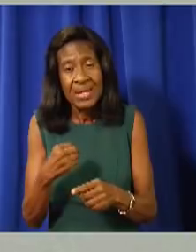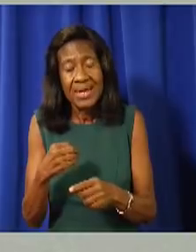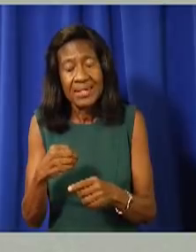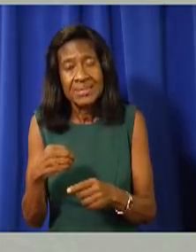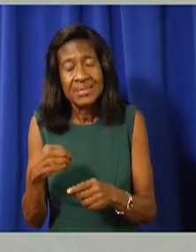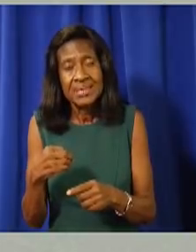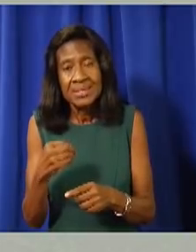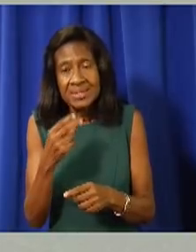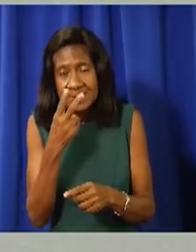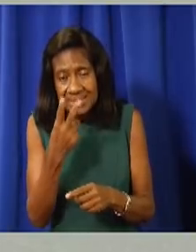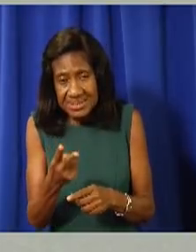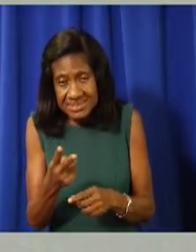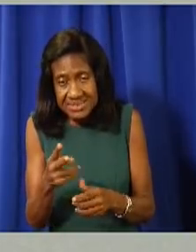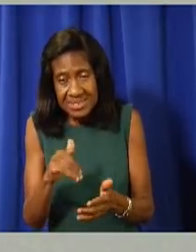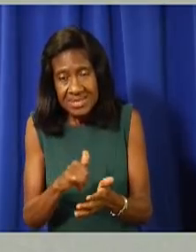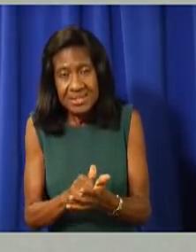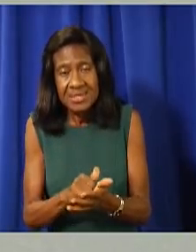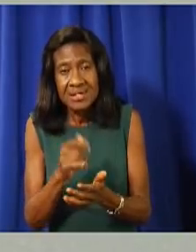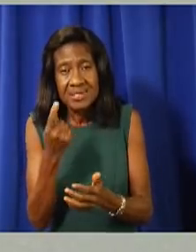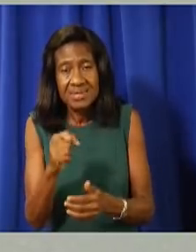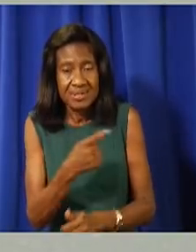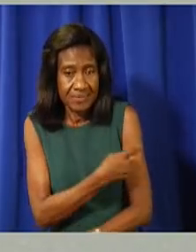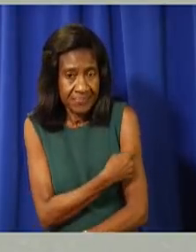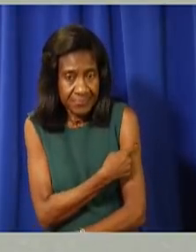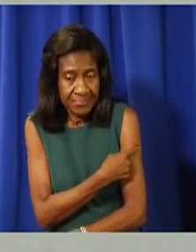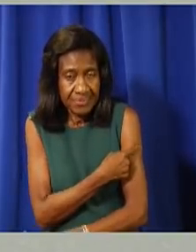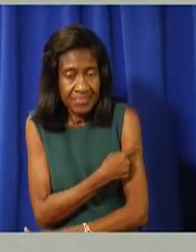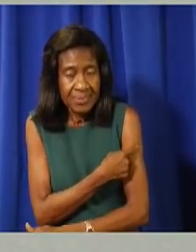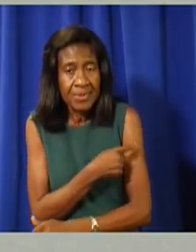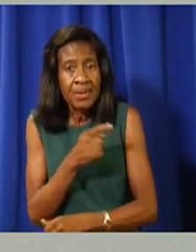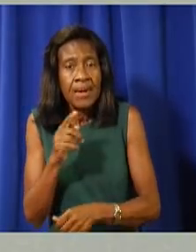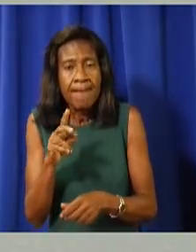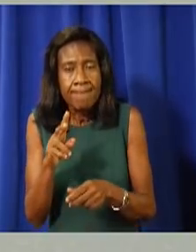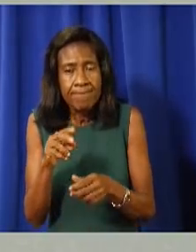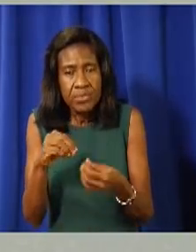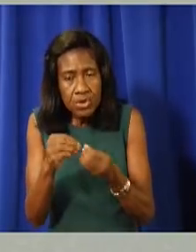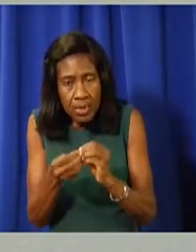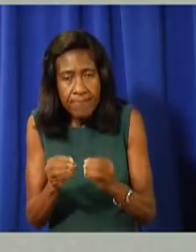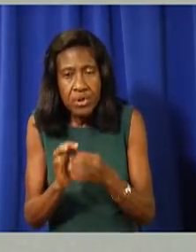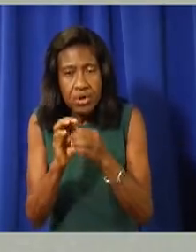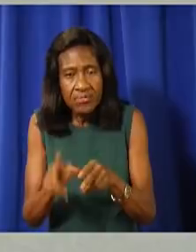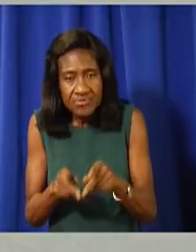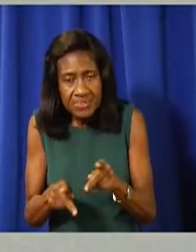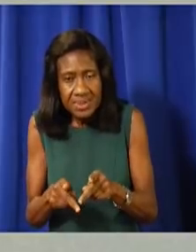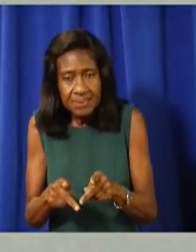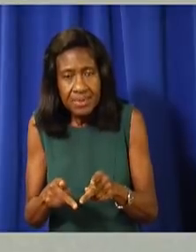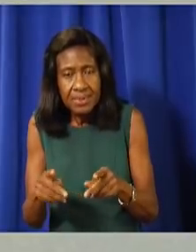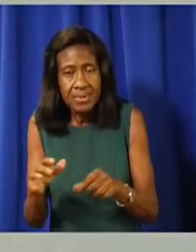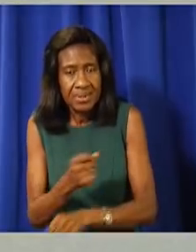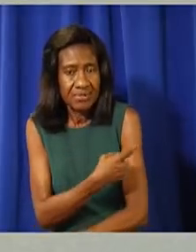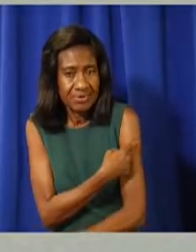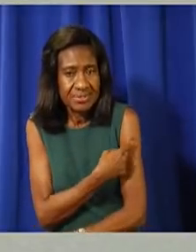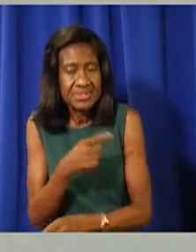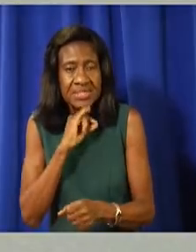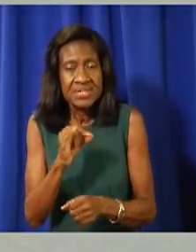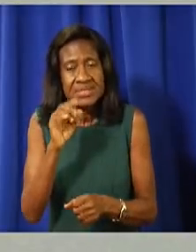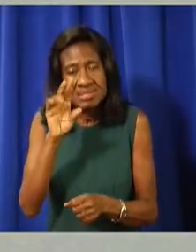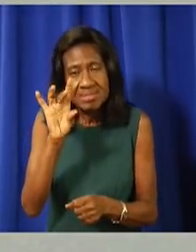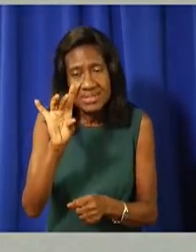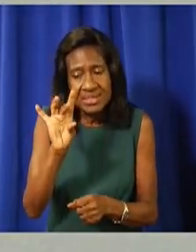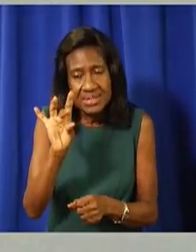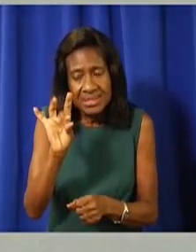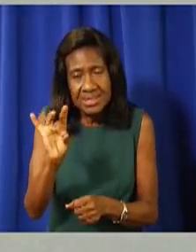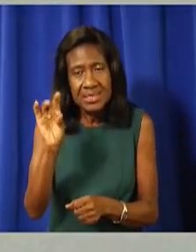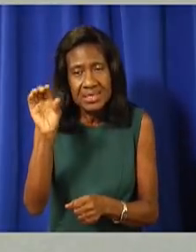vaccination rate is at 80% at that time. In the meantime, I implore you,